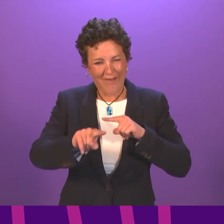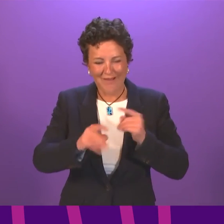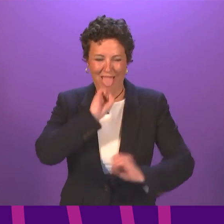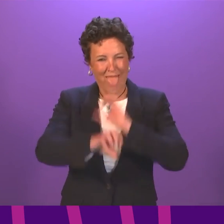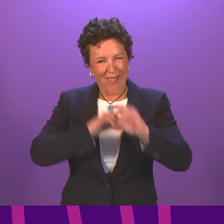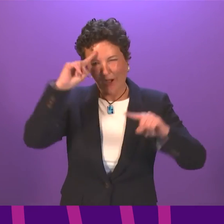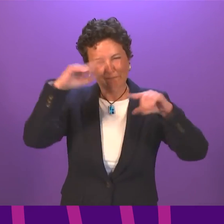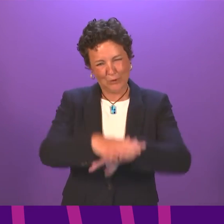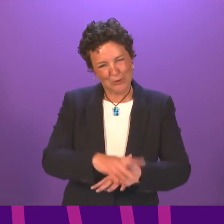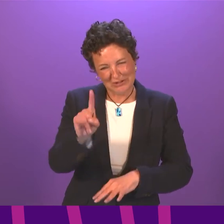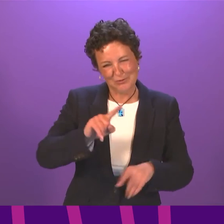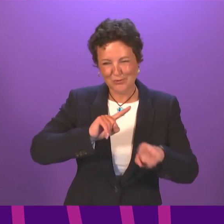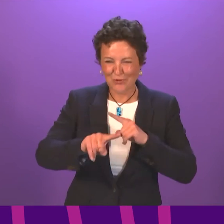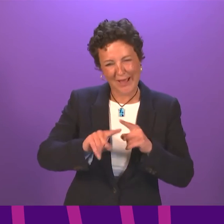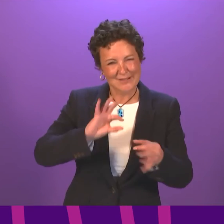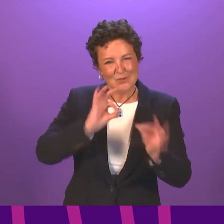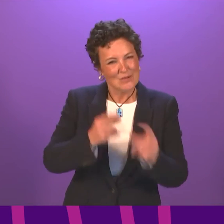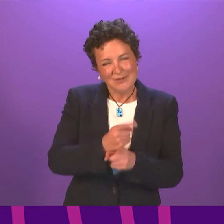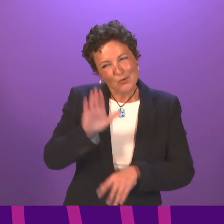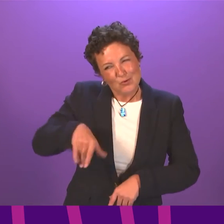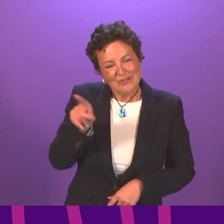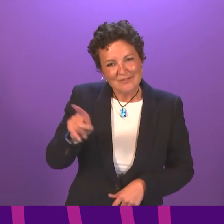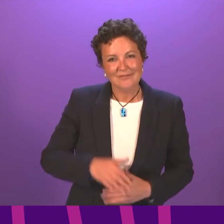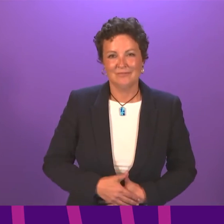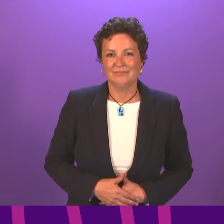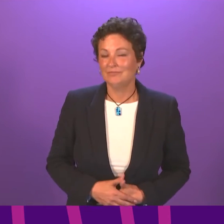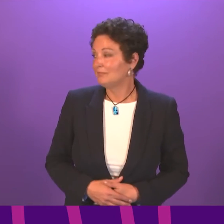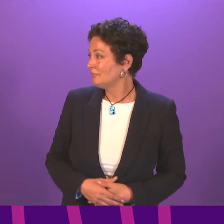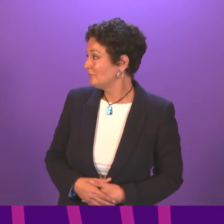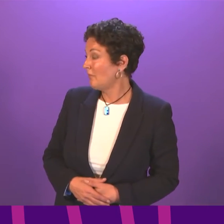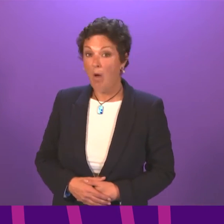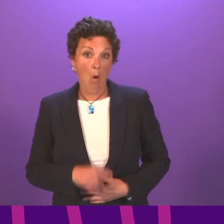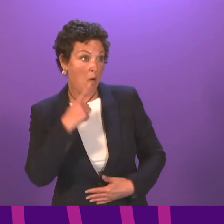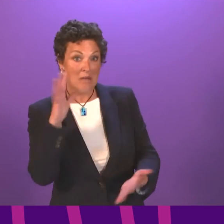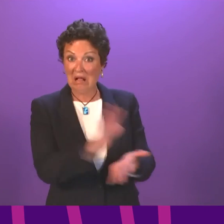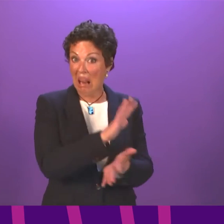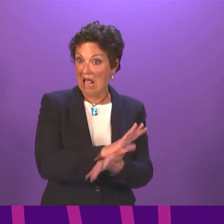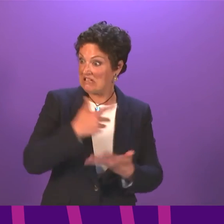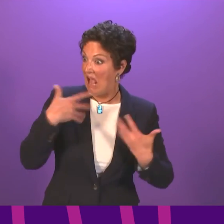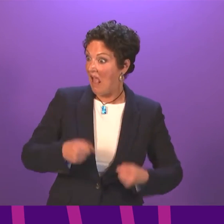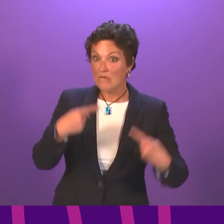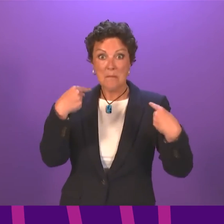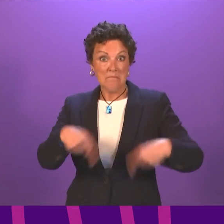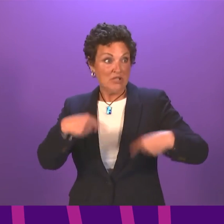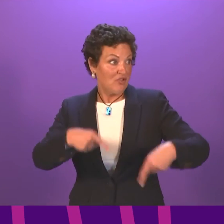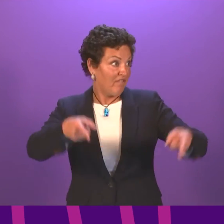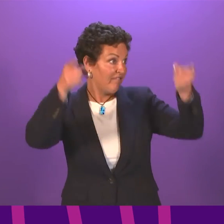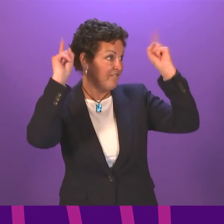make a point that actually does not stand in reality. Douglas Ross. I am glad I have permission from the First Minister that I am allowed to raise issues